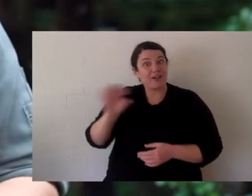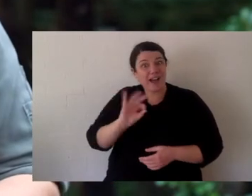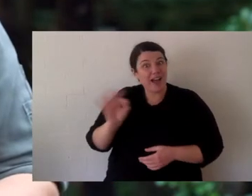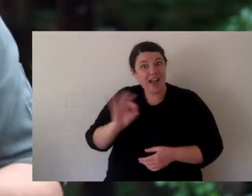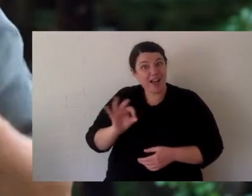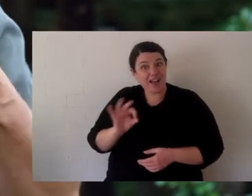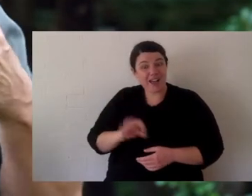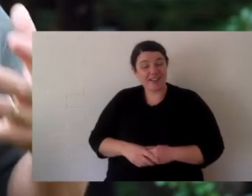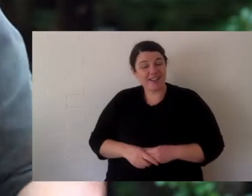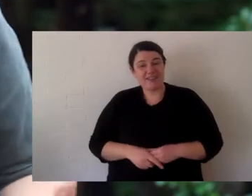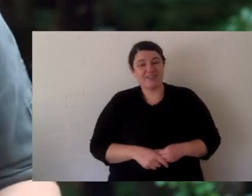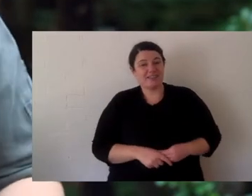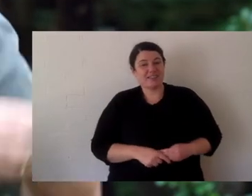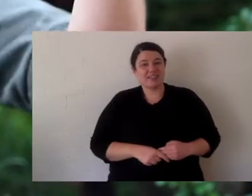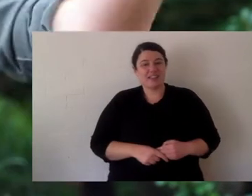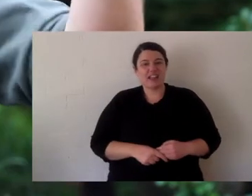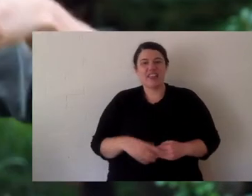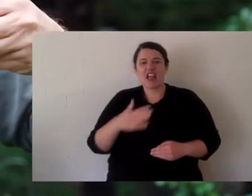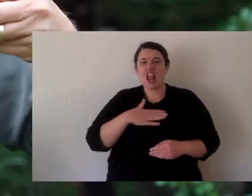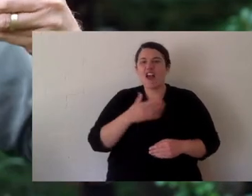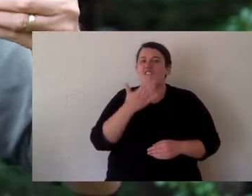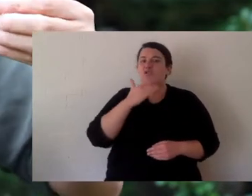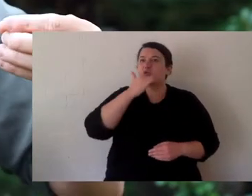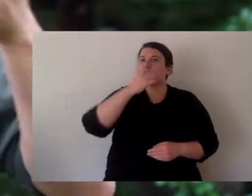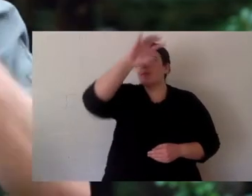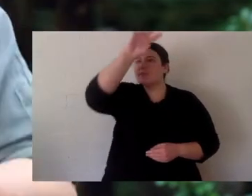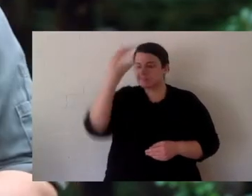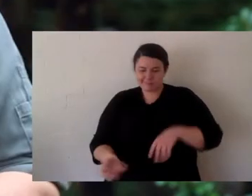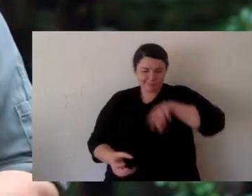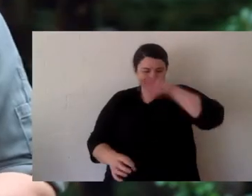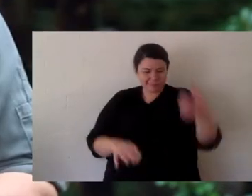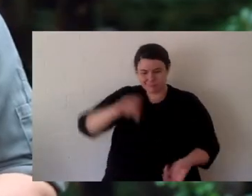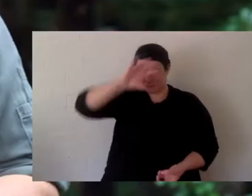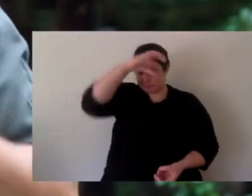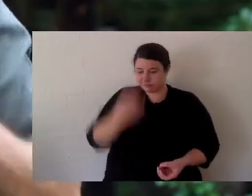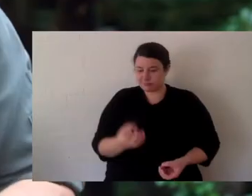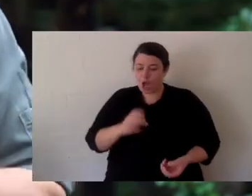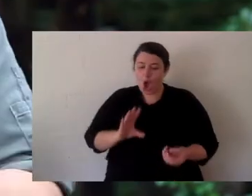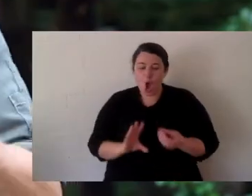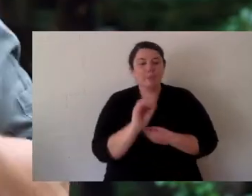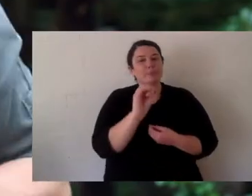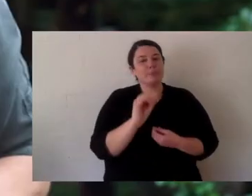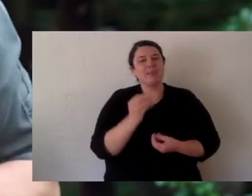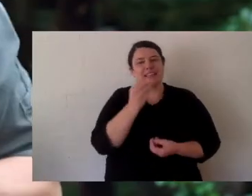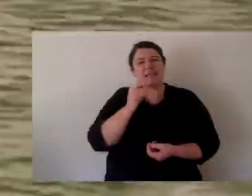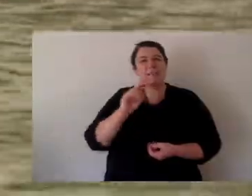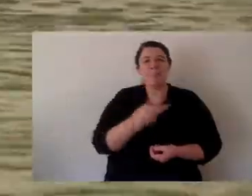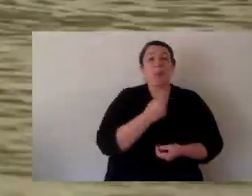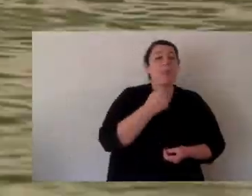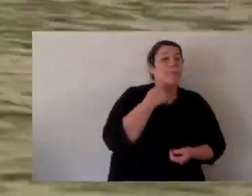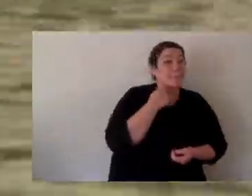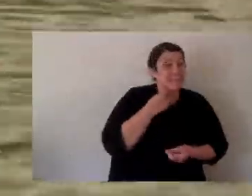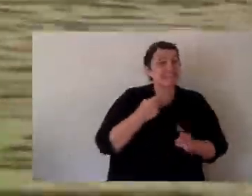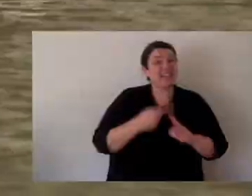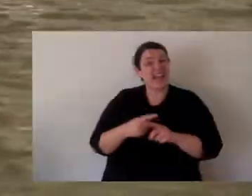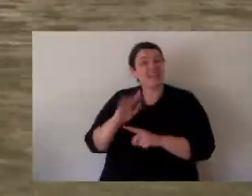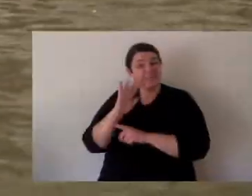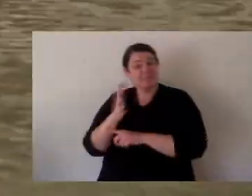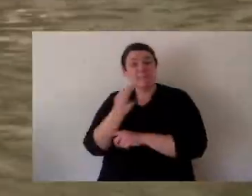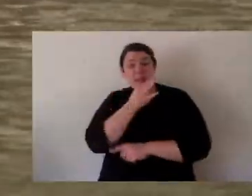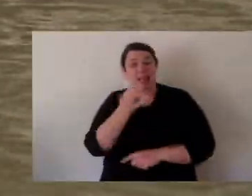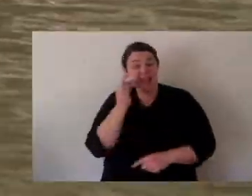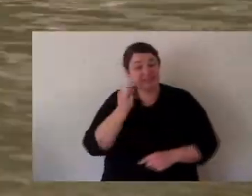Also they like lots of things like figs and fruits that fall into the water but they are omnivorous. Manning River turtles